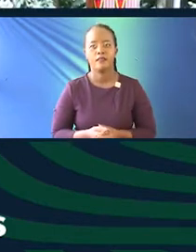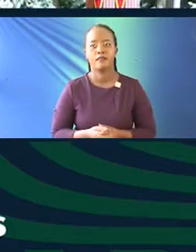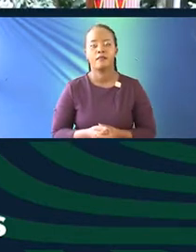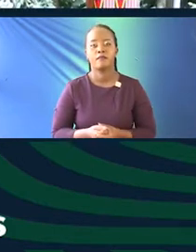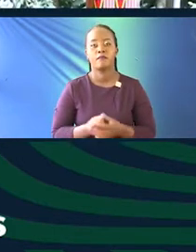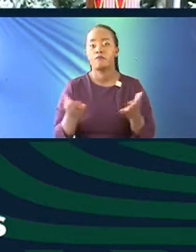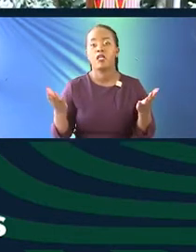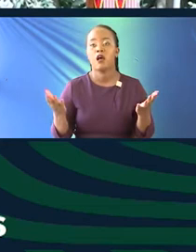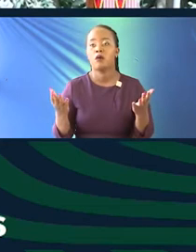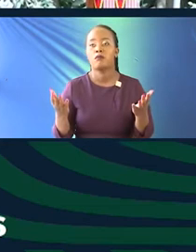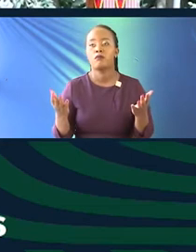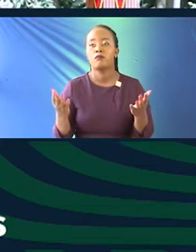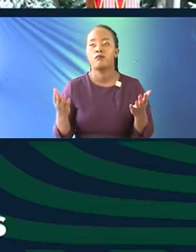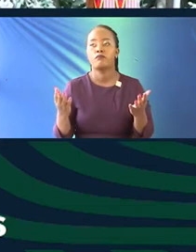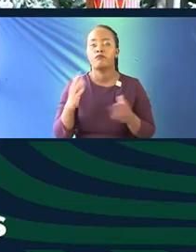I'm not sure. Perhaps it's me.